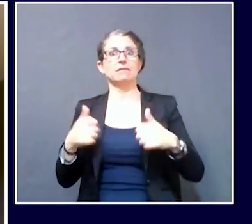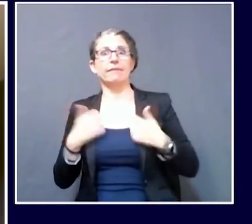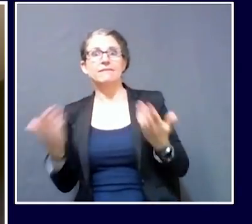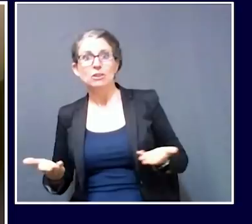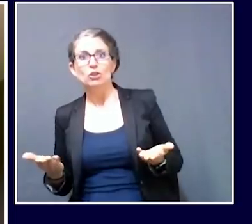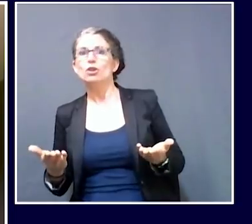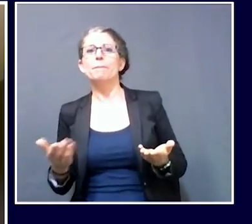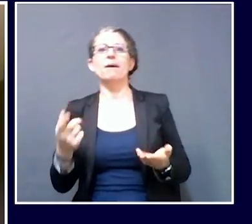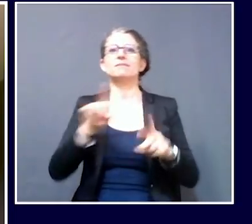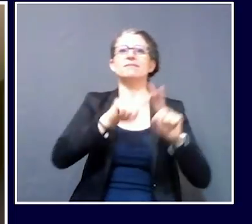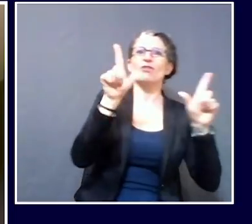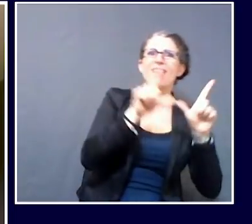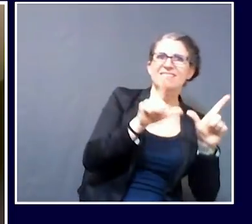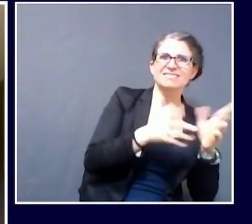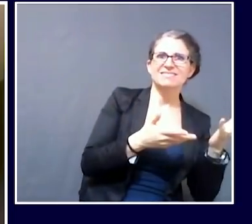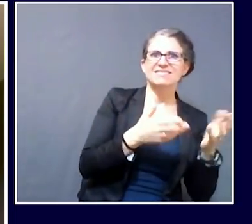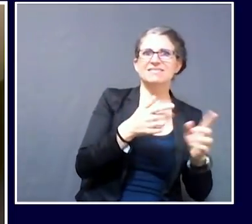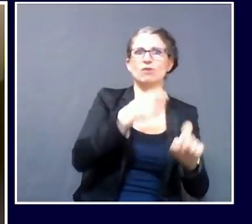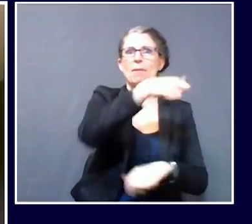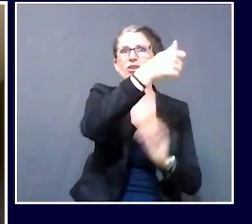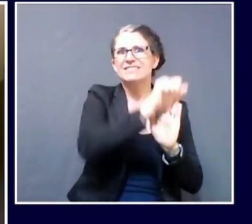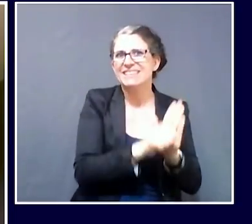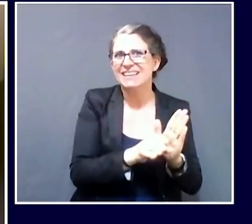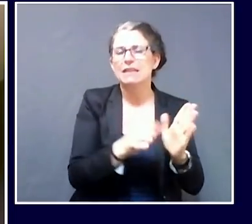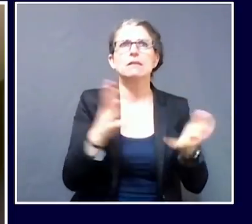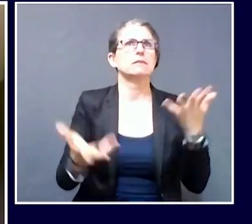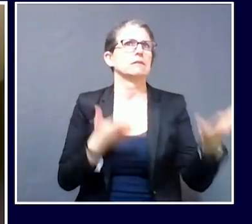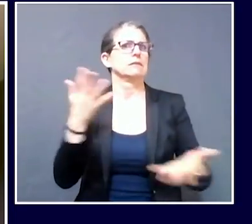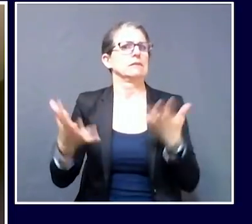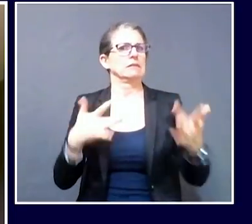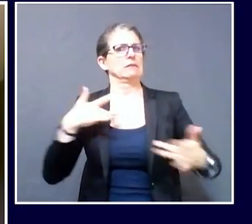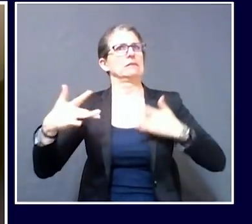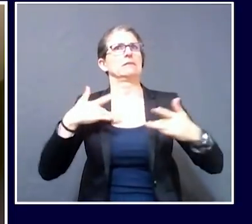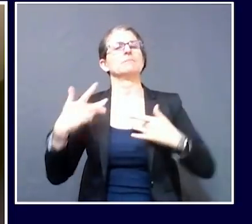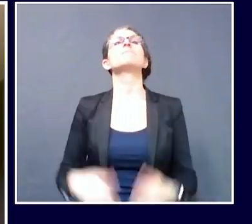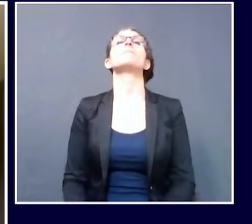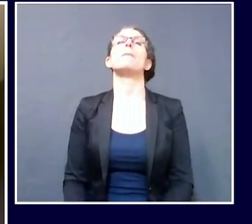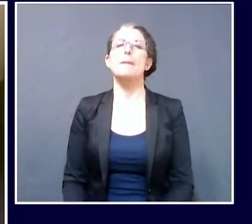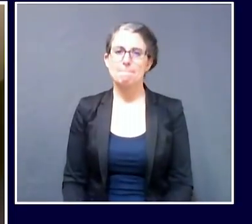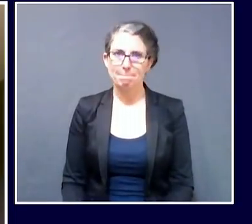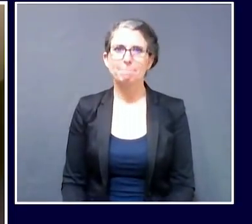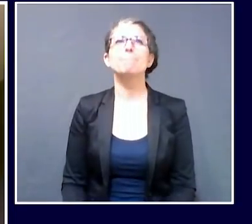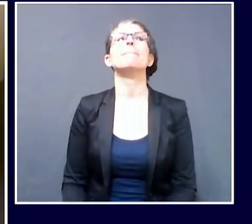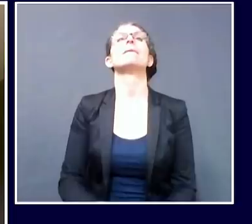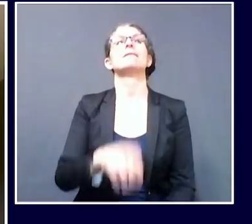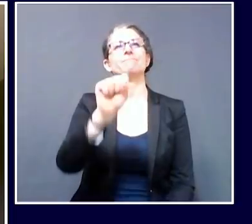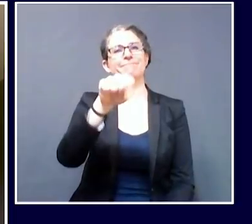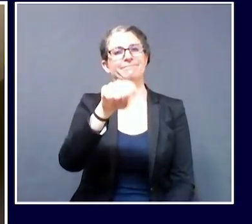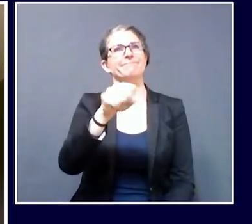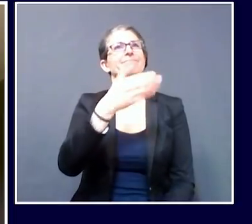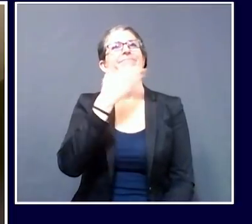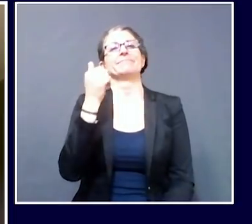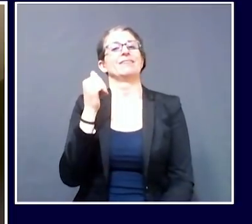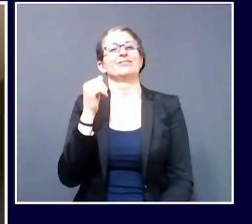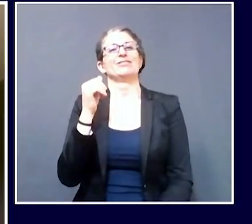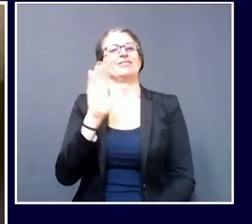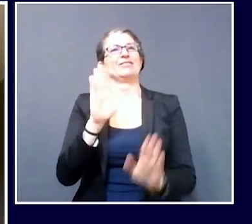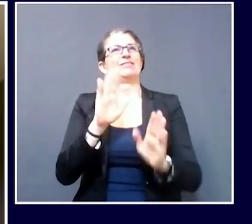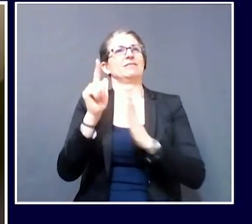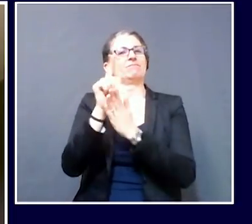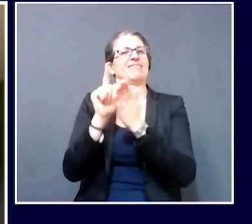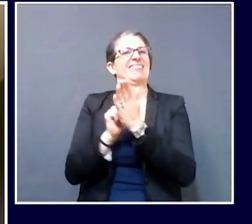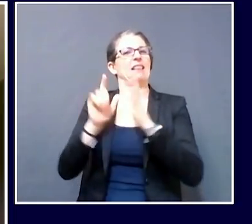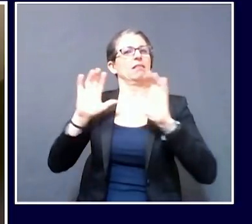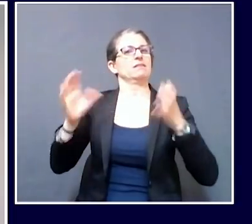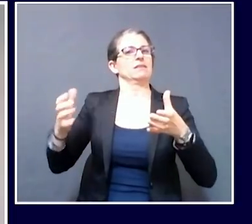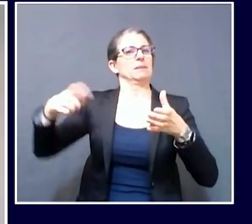get, if it's possible, we can get your response after the call's over. Okay. Thank you. Thanks, Brian. We're